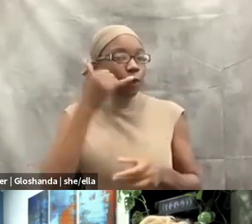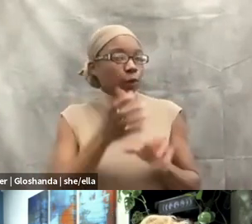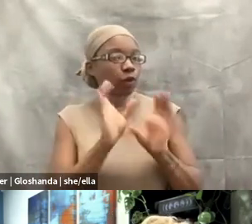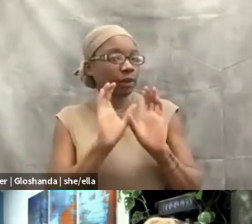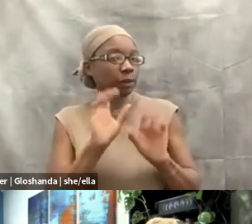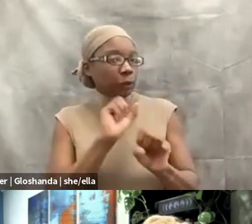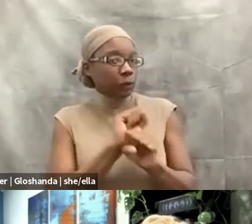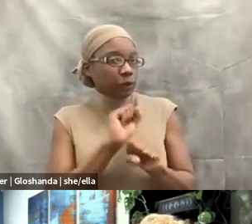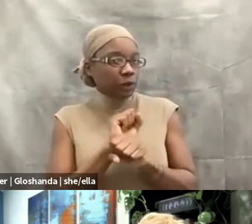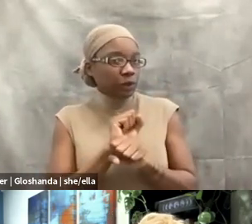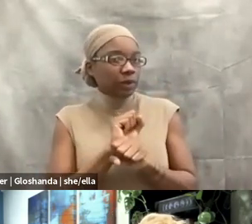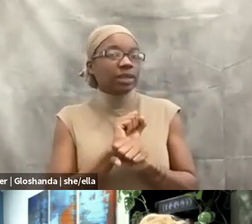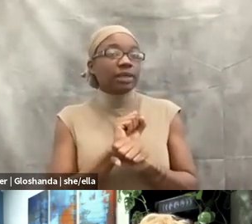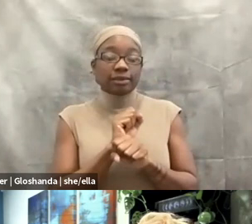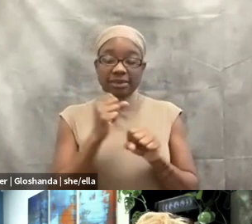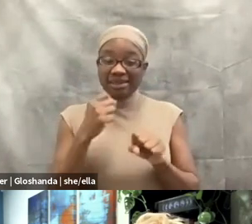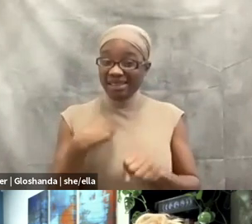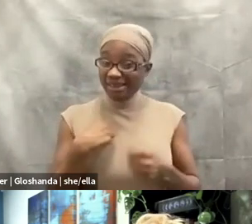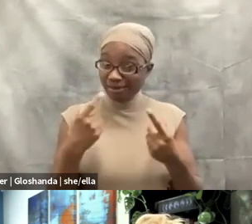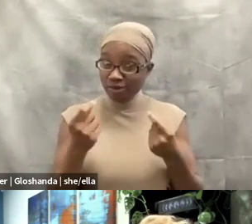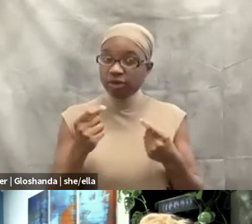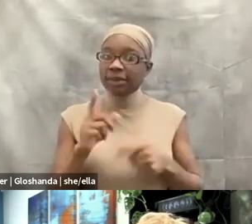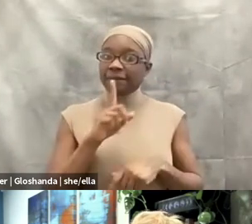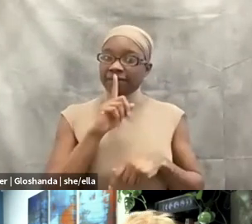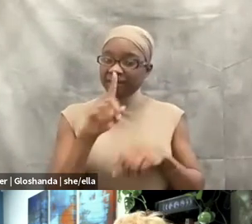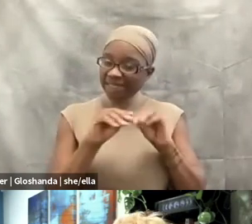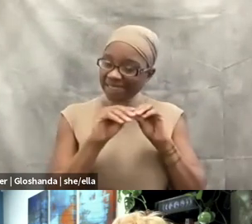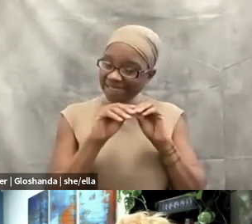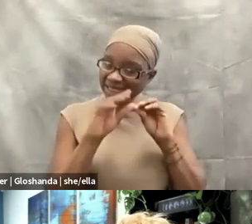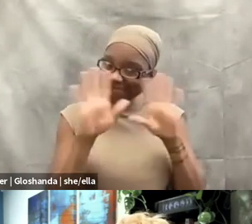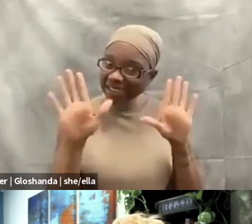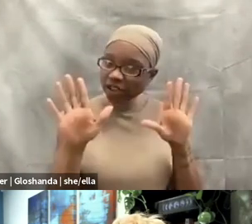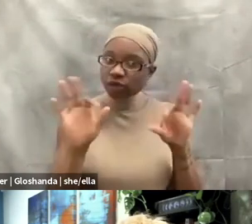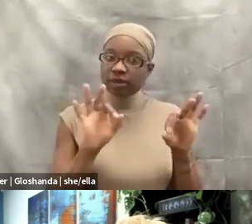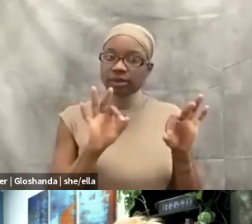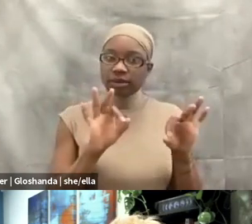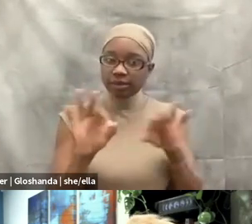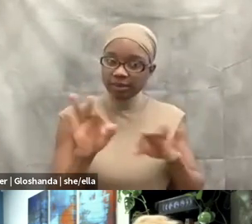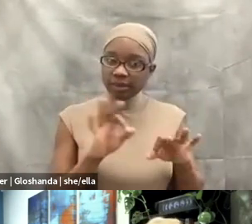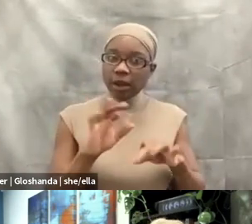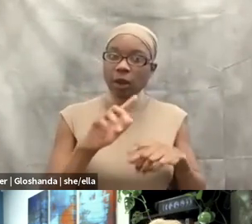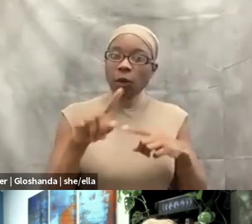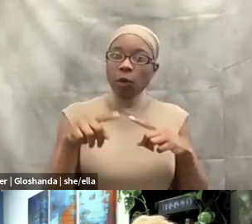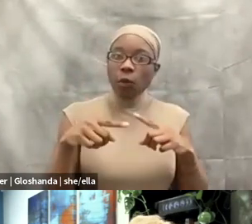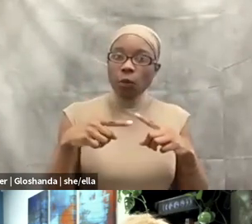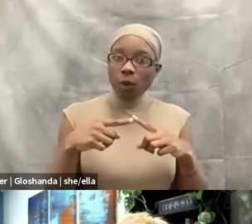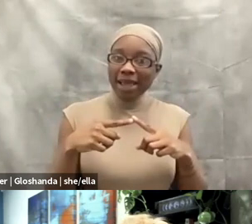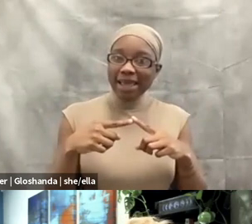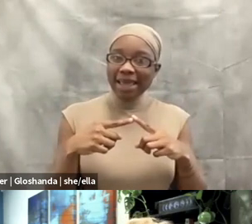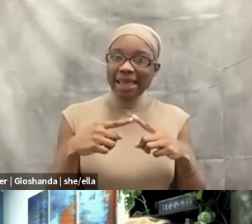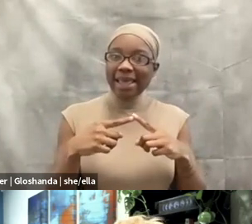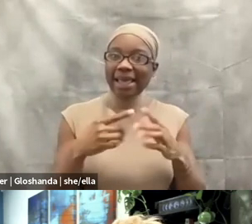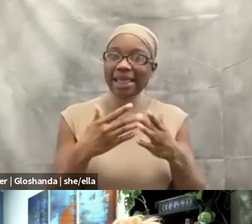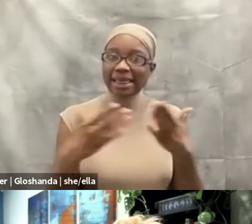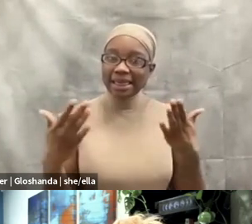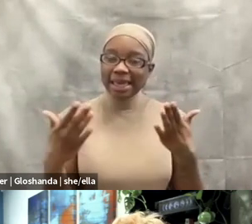be very, very explicit about defining when, um, things get employed. So when something like a welfare